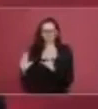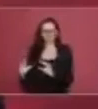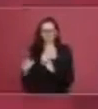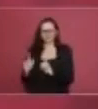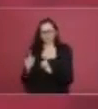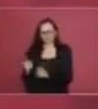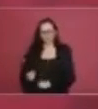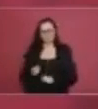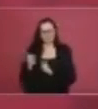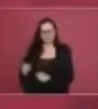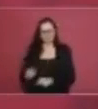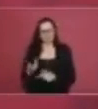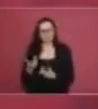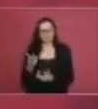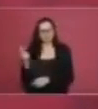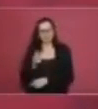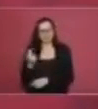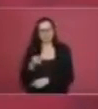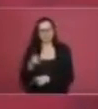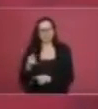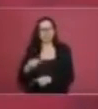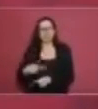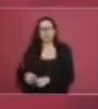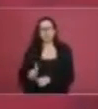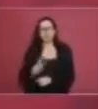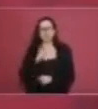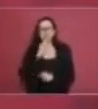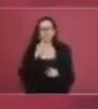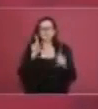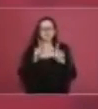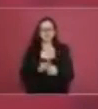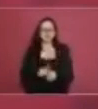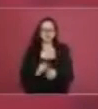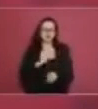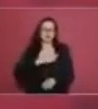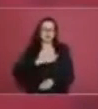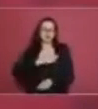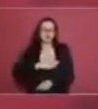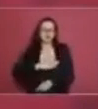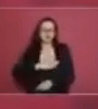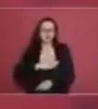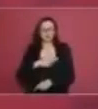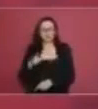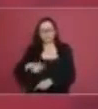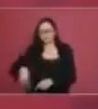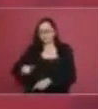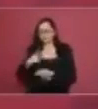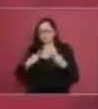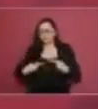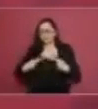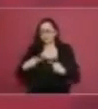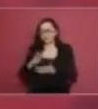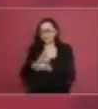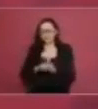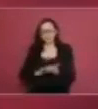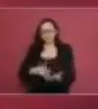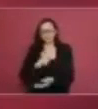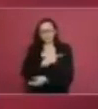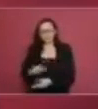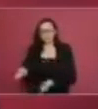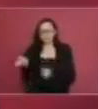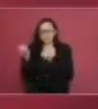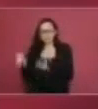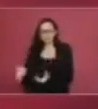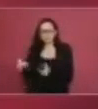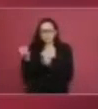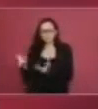you can teach them how to fish but the but justice is also to